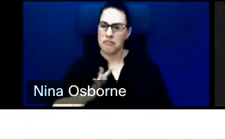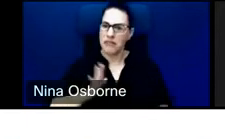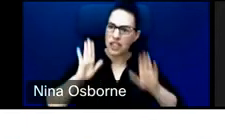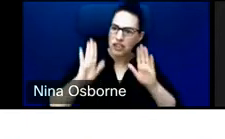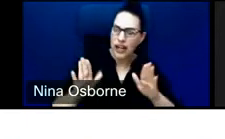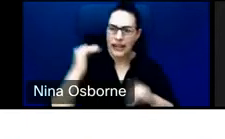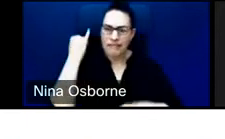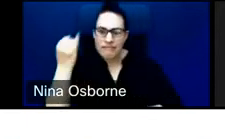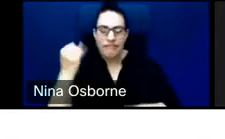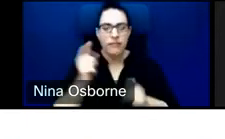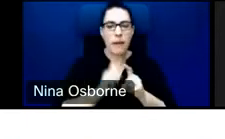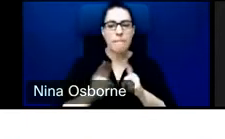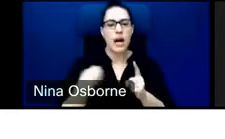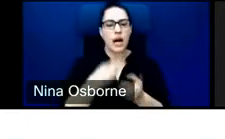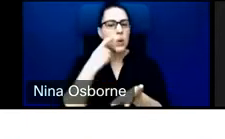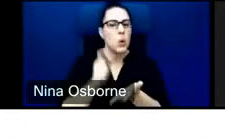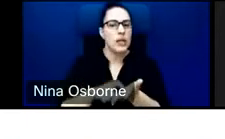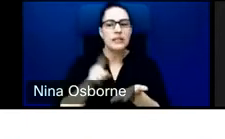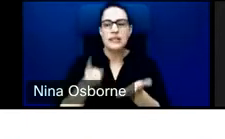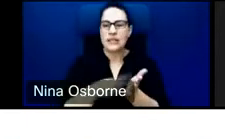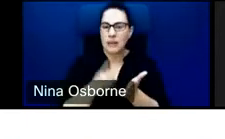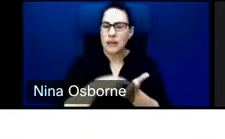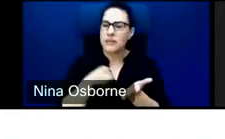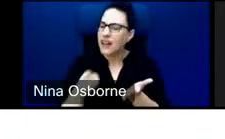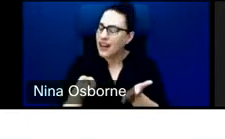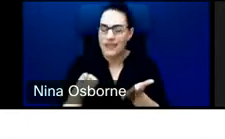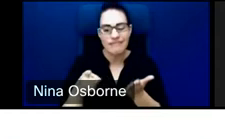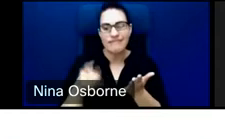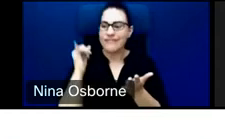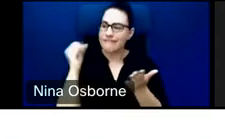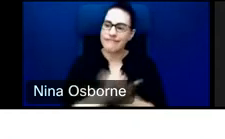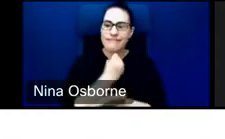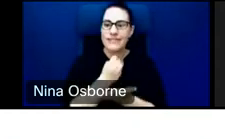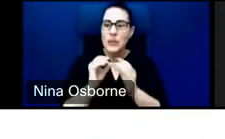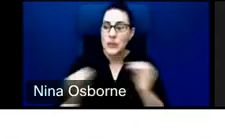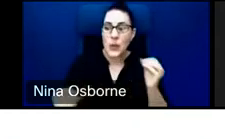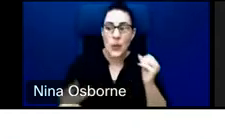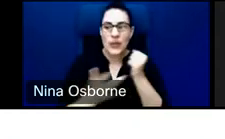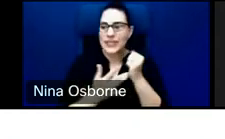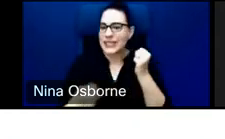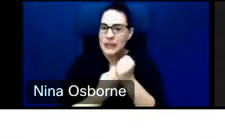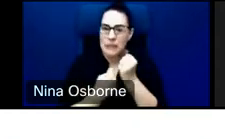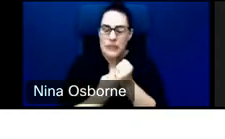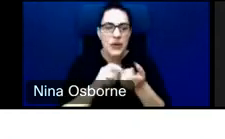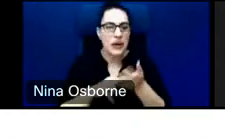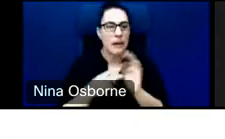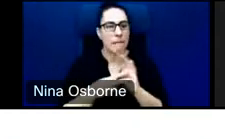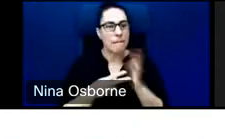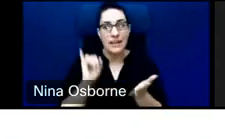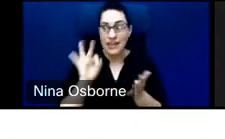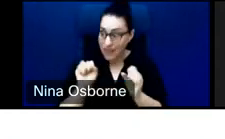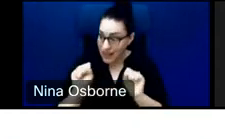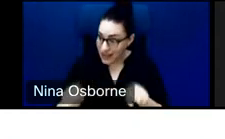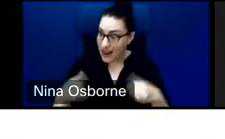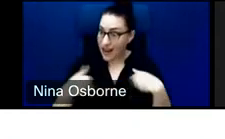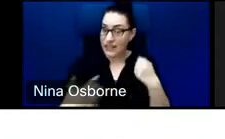there are instances where if they just had technical assistance dollars, we would be able to increase the commercial viability of the project